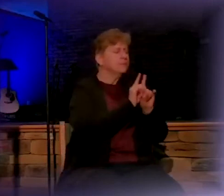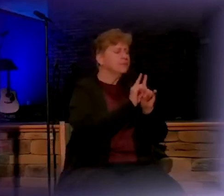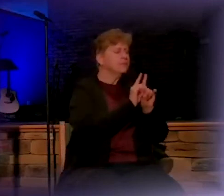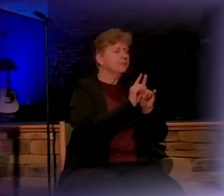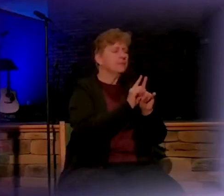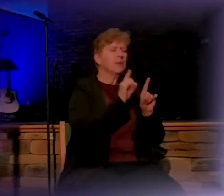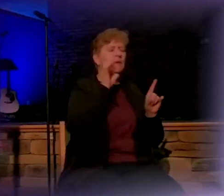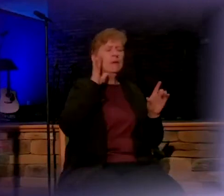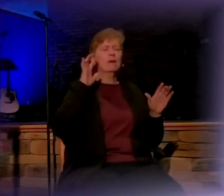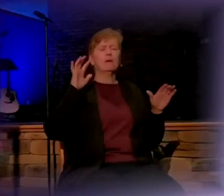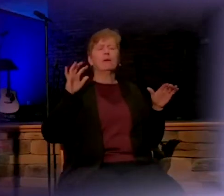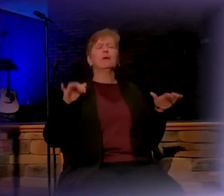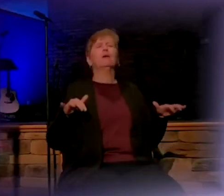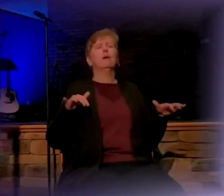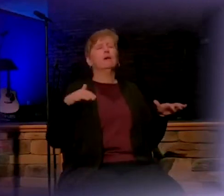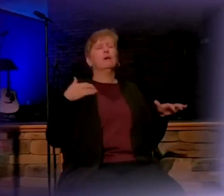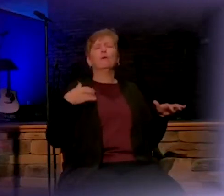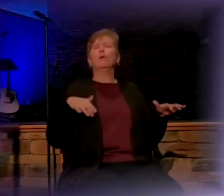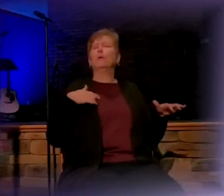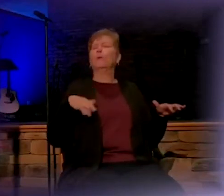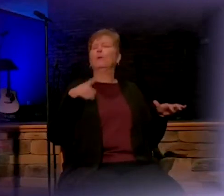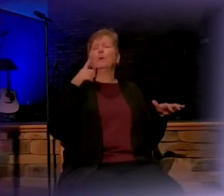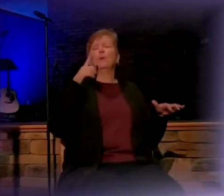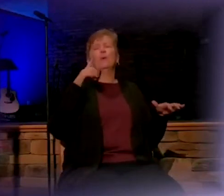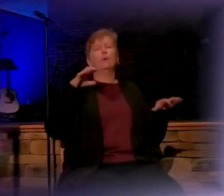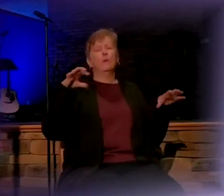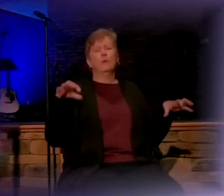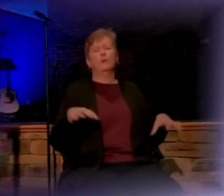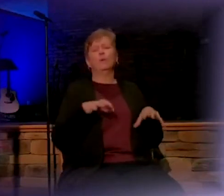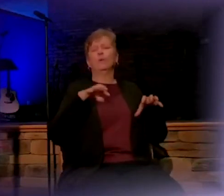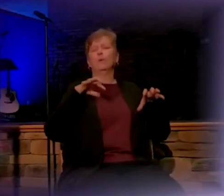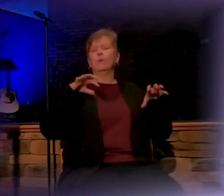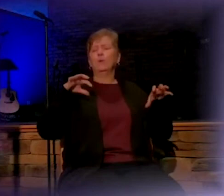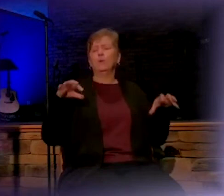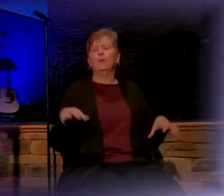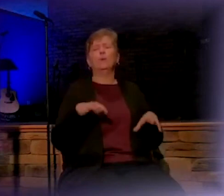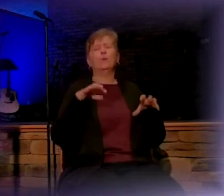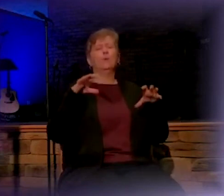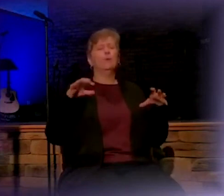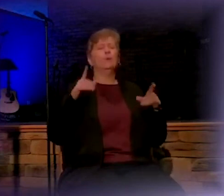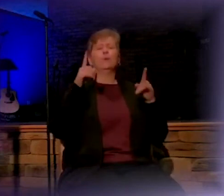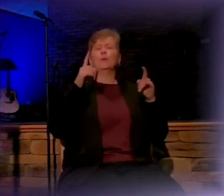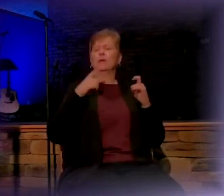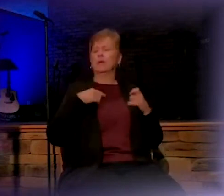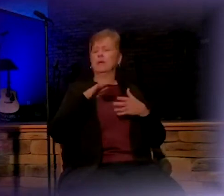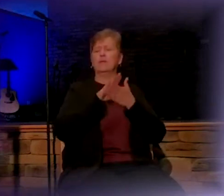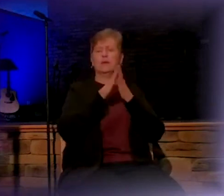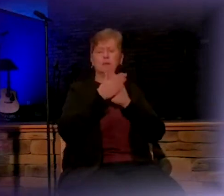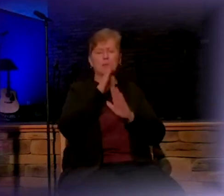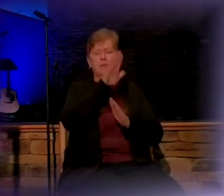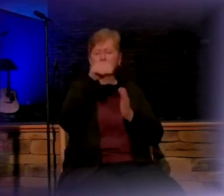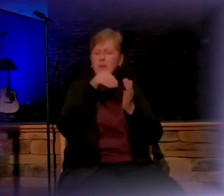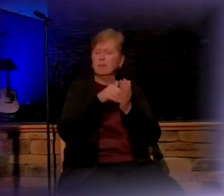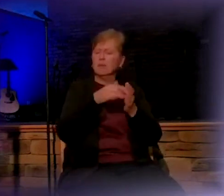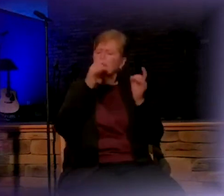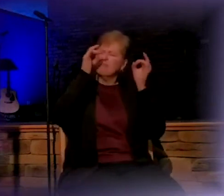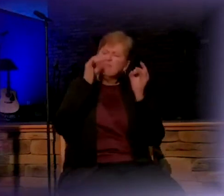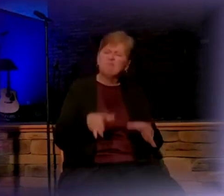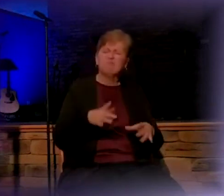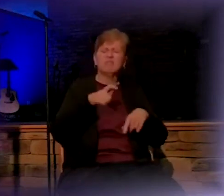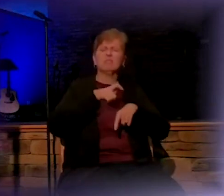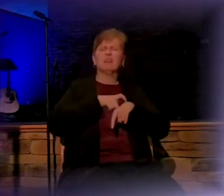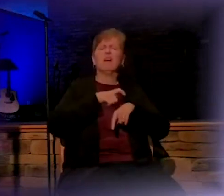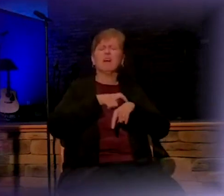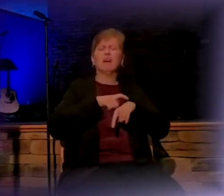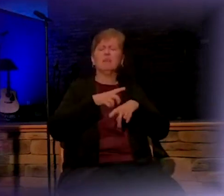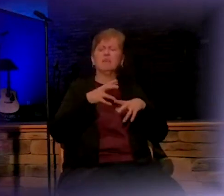awe of you and what you're able to do. How, Lord, you are able to give us peace in the midst of the storm and make us courageous, Lord, to